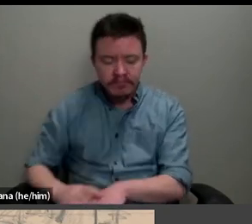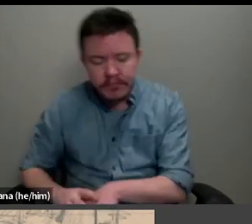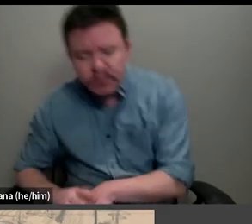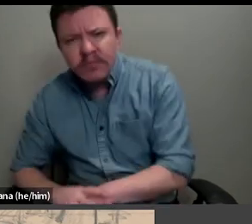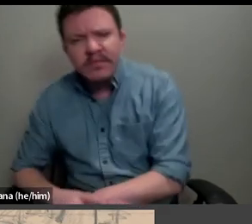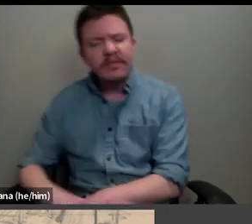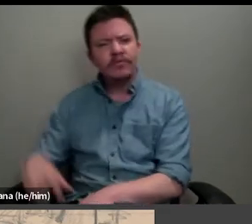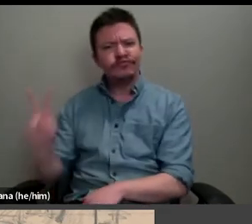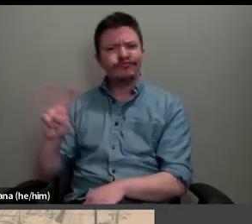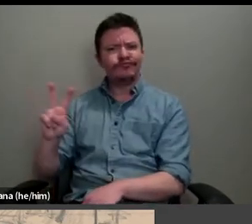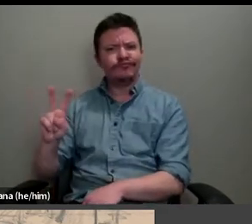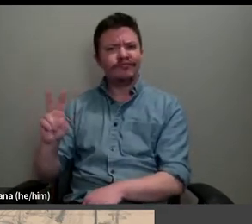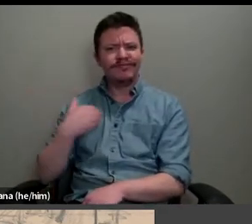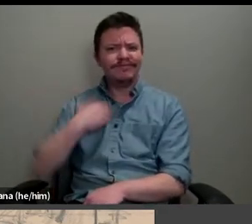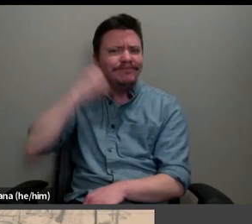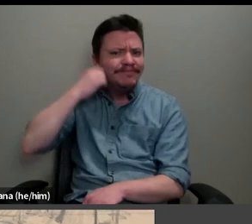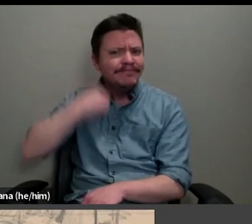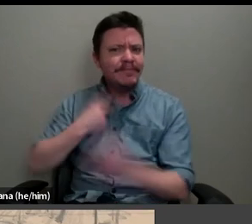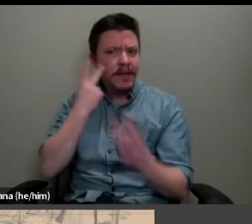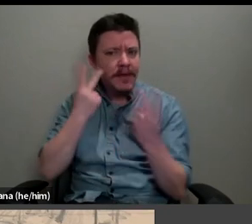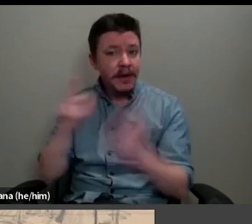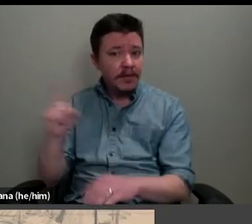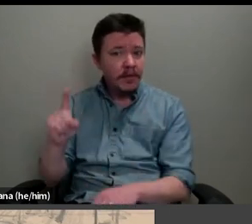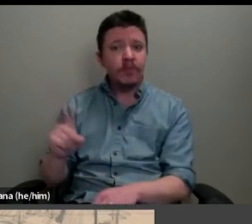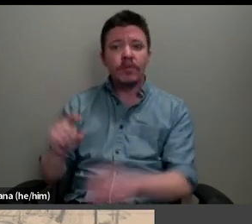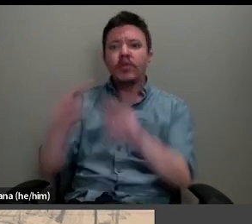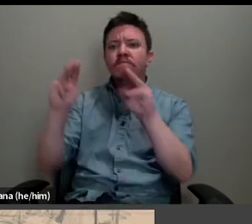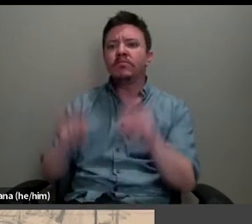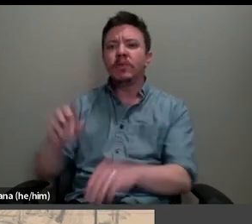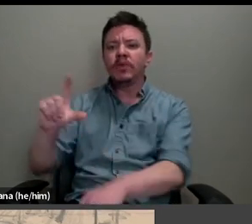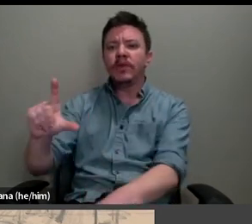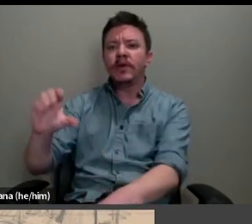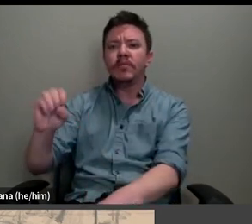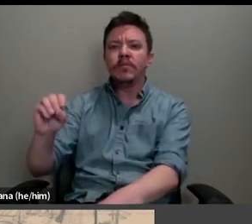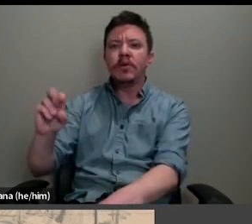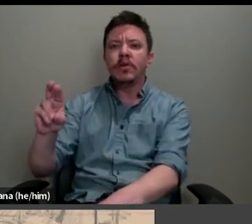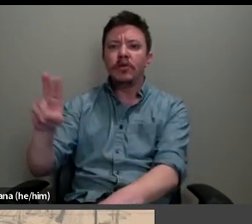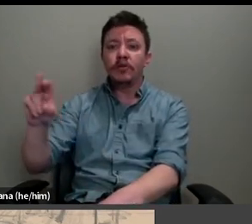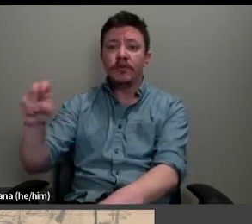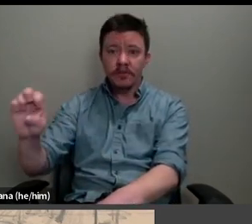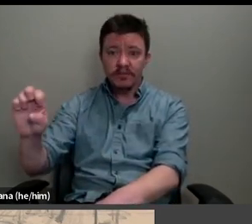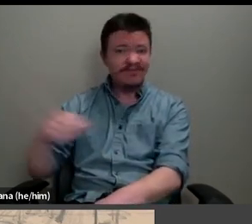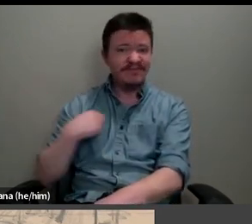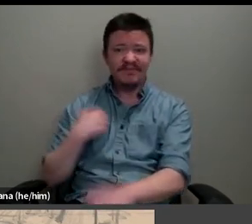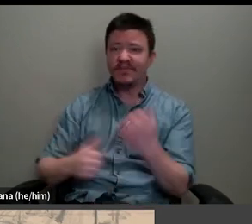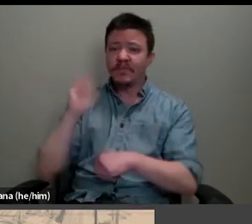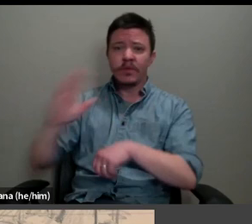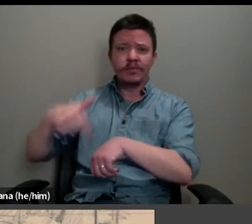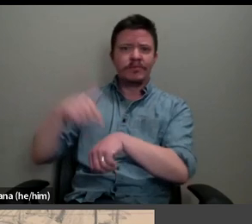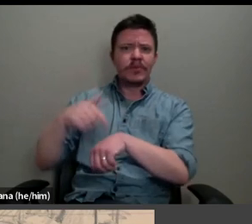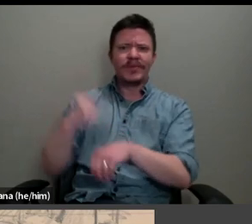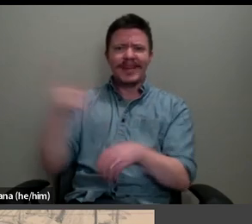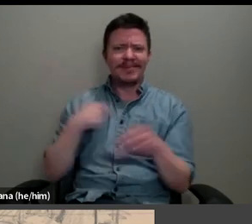was a regular, even daily visitor to the Louvre, and for most of the 1890s lived just one street away from the